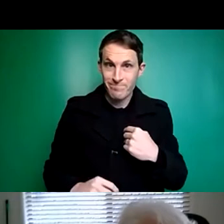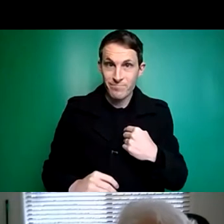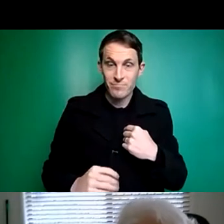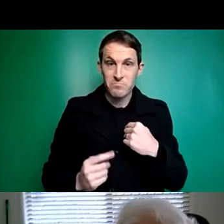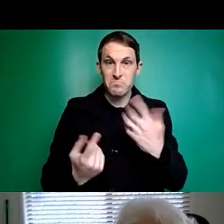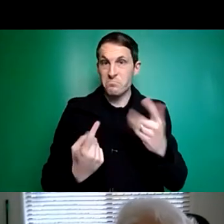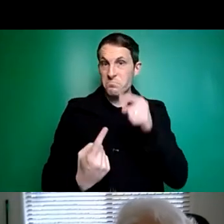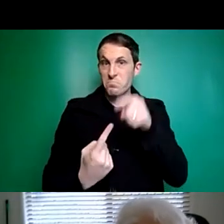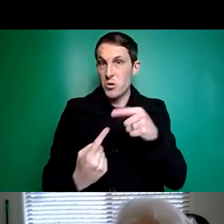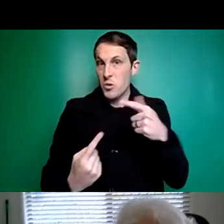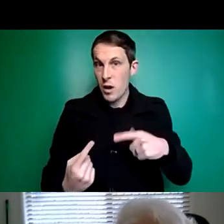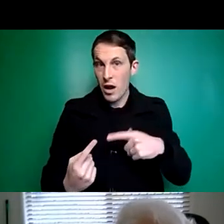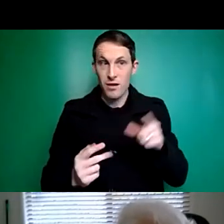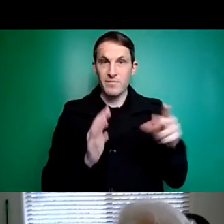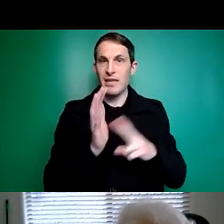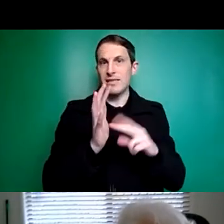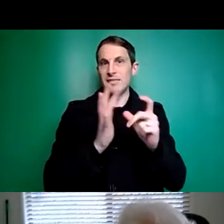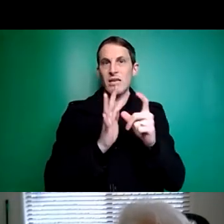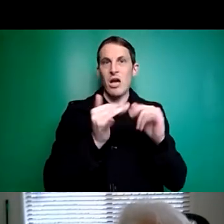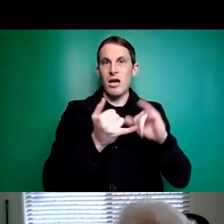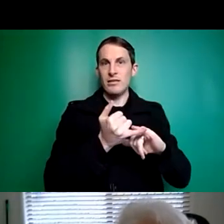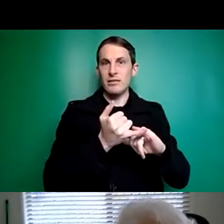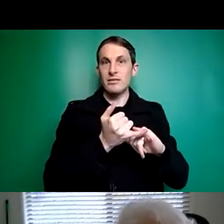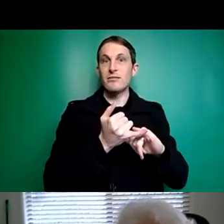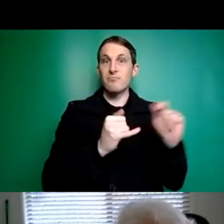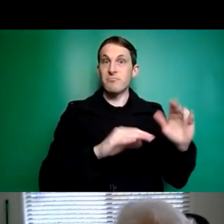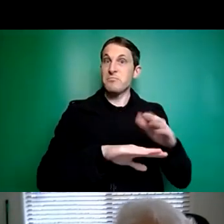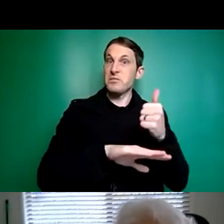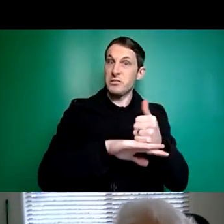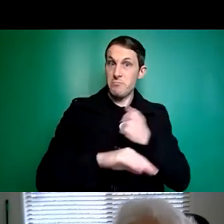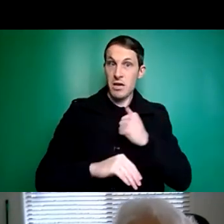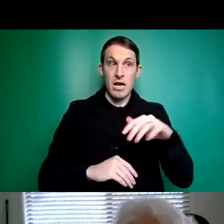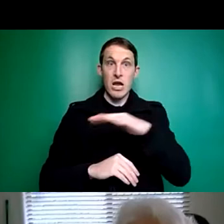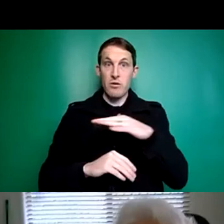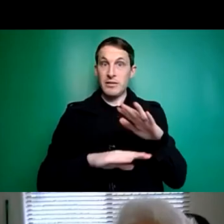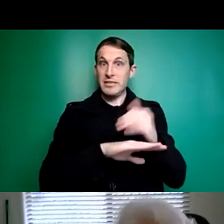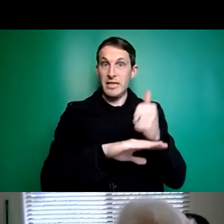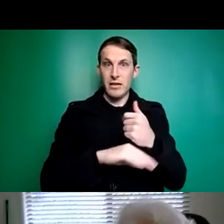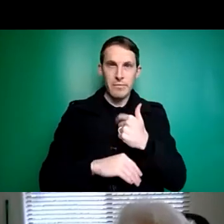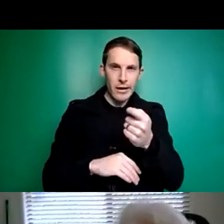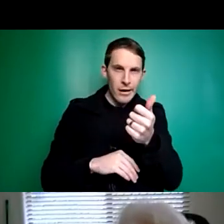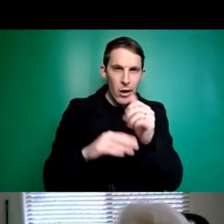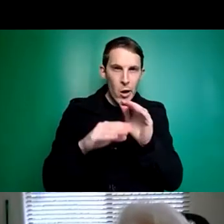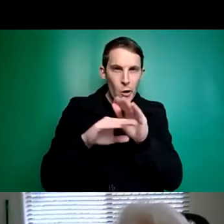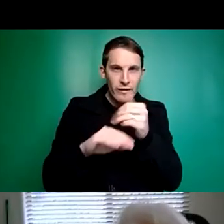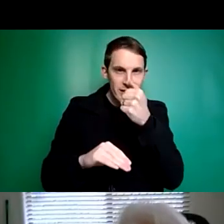that is that when the NDIS was rolled out in my area, I was already a little bit over 65.